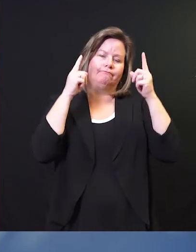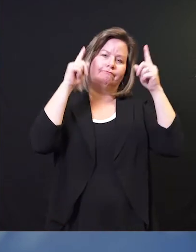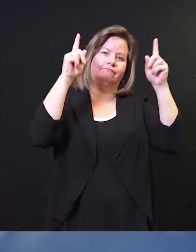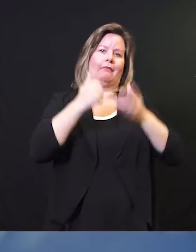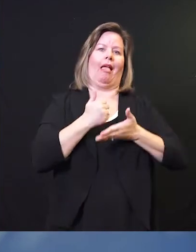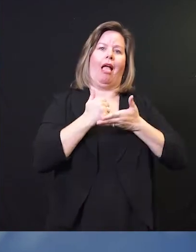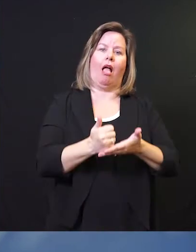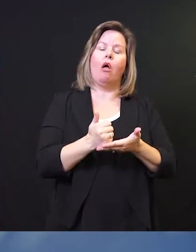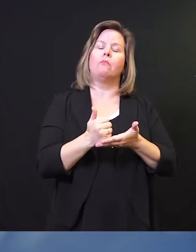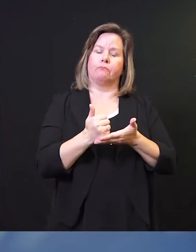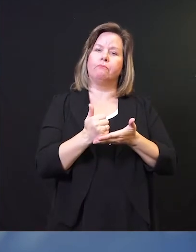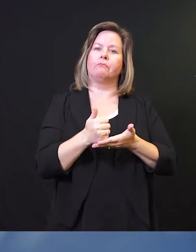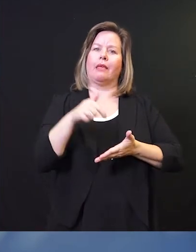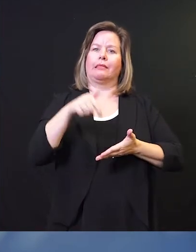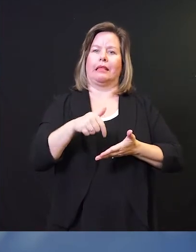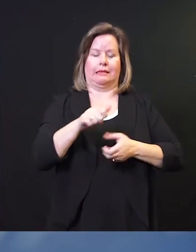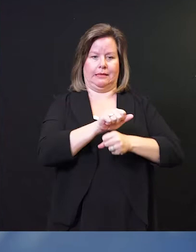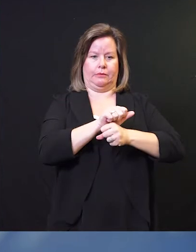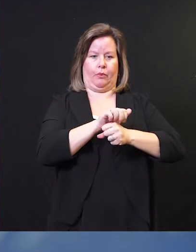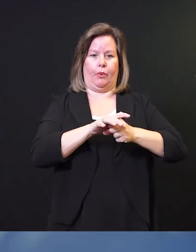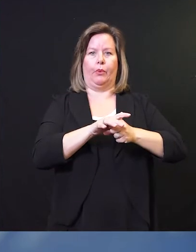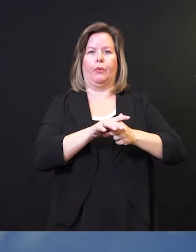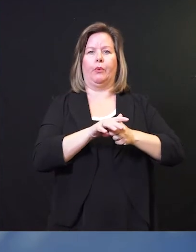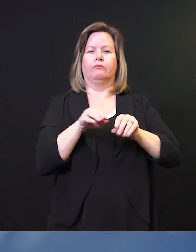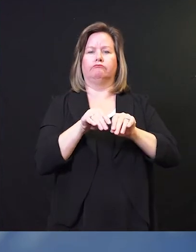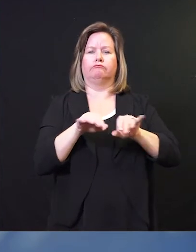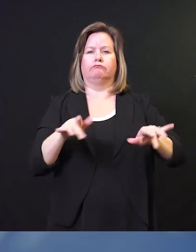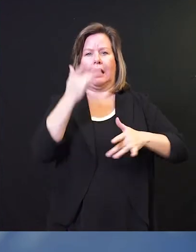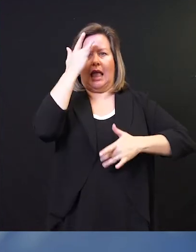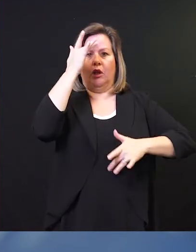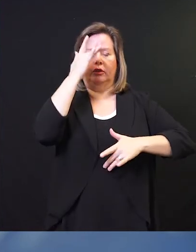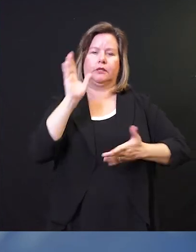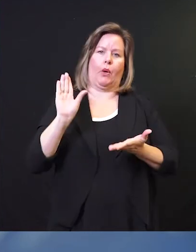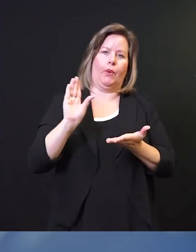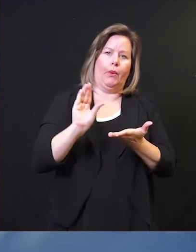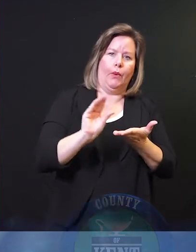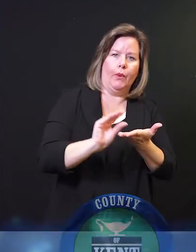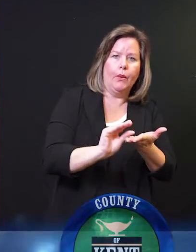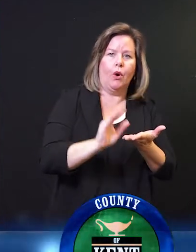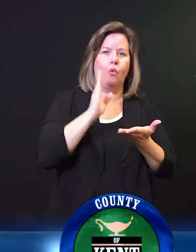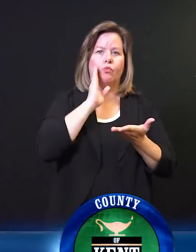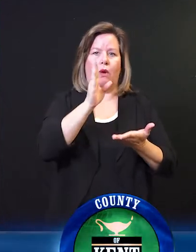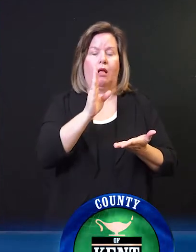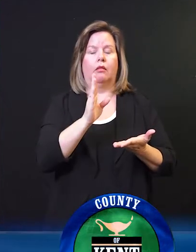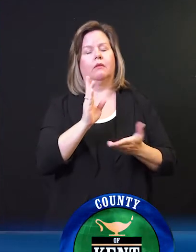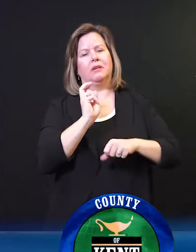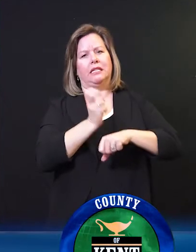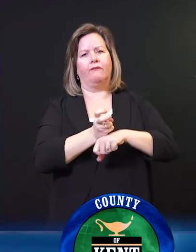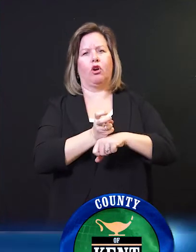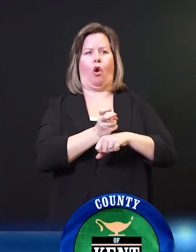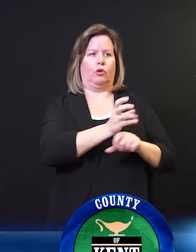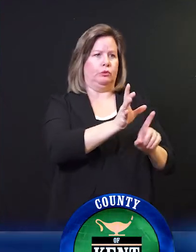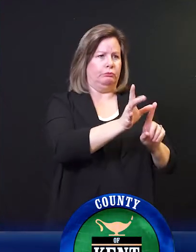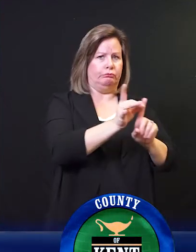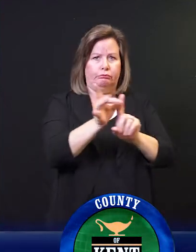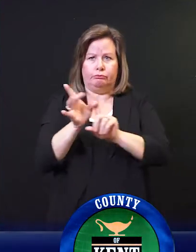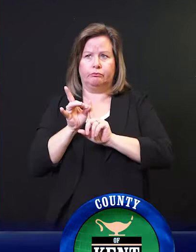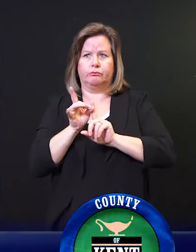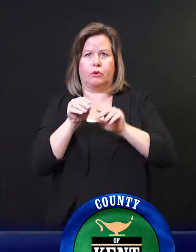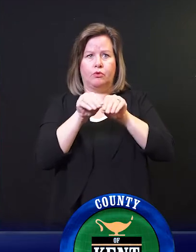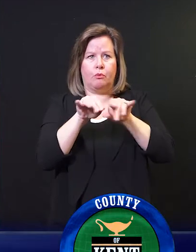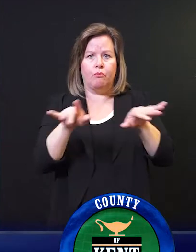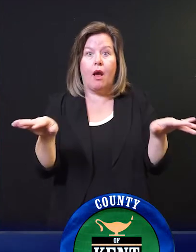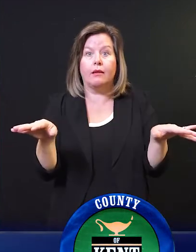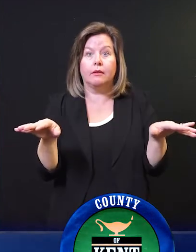making it as difficult as possible for this virus to move from one person to another. So, thank you for watching.